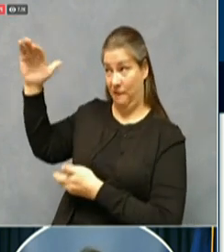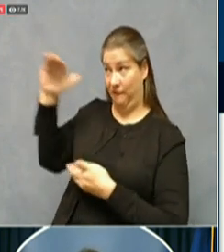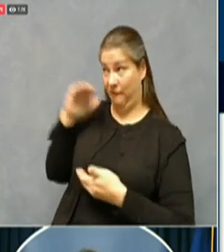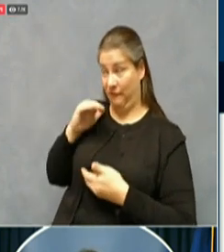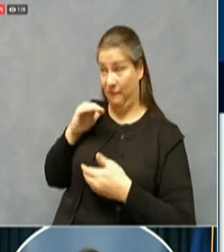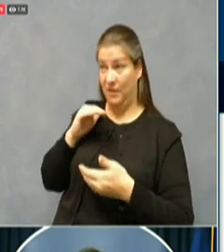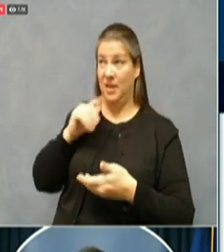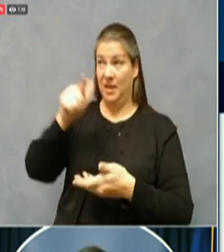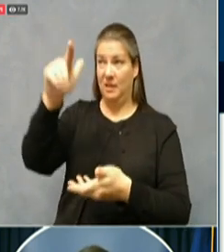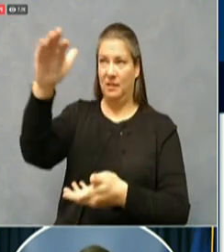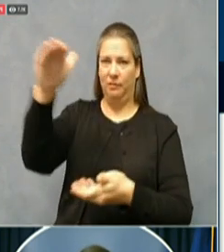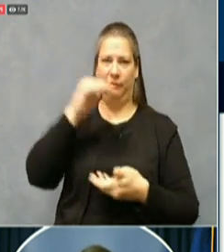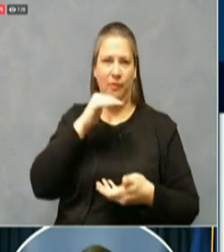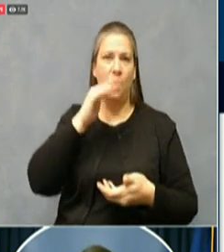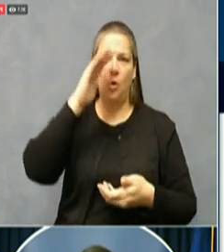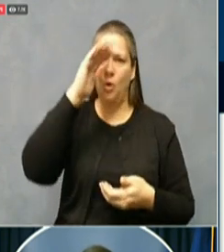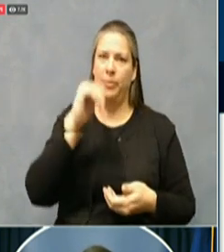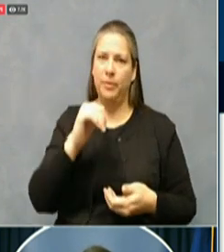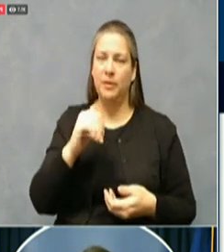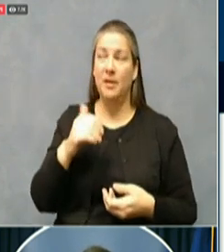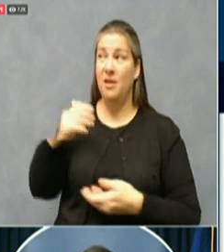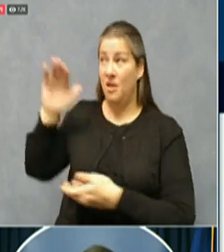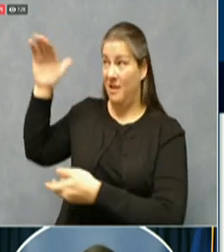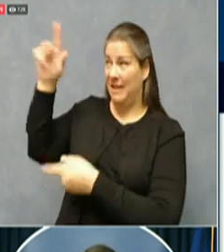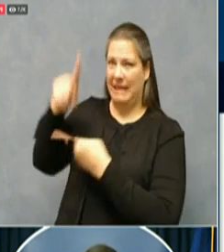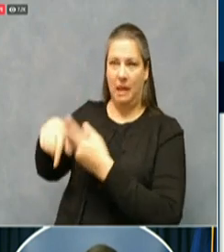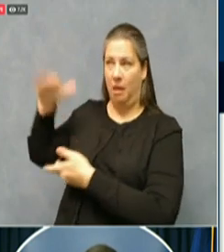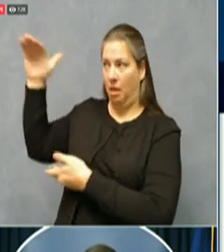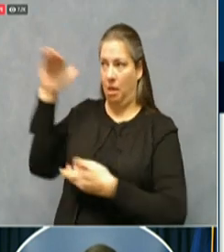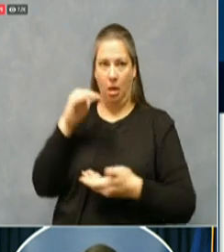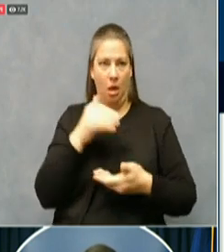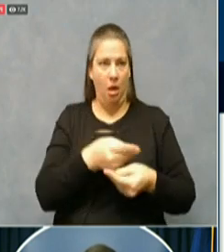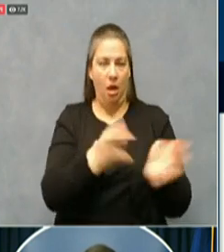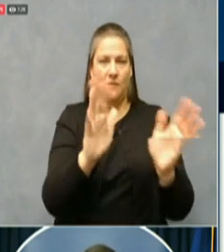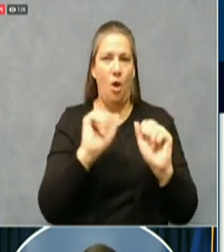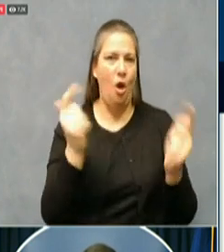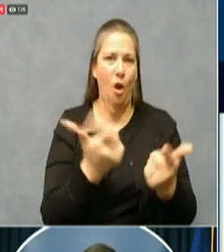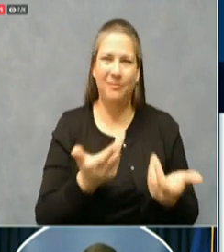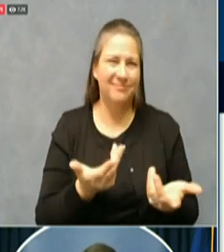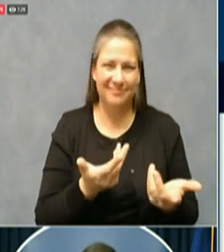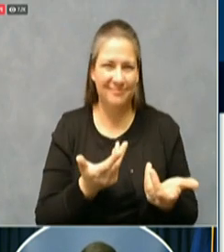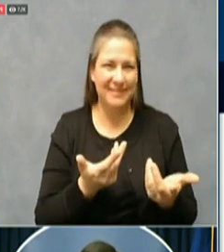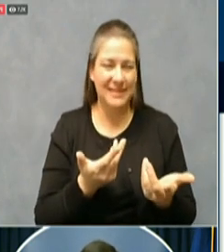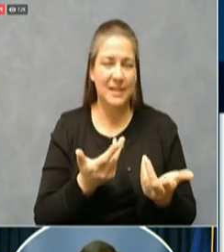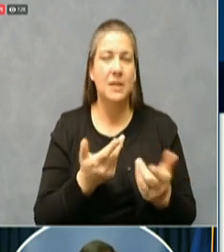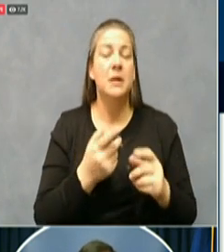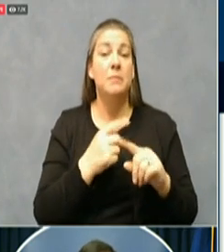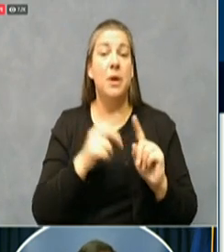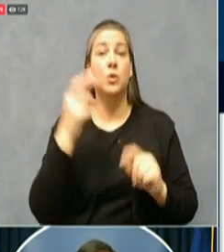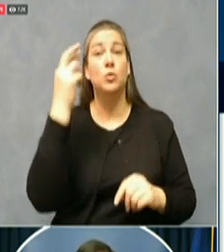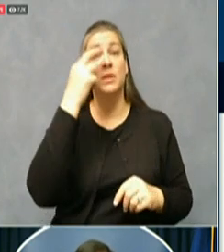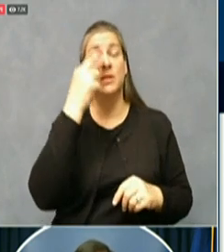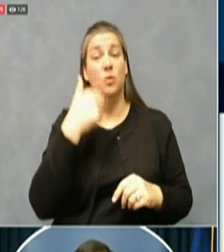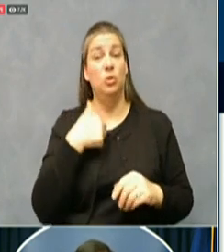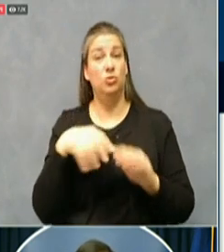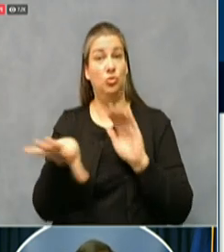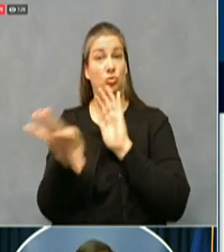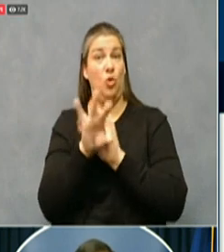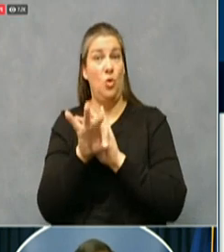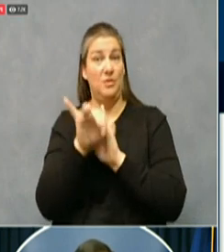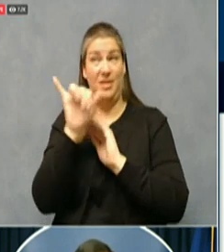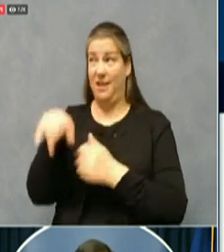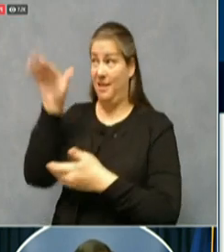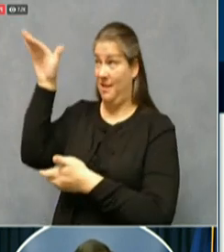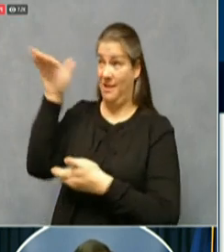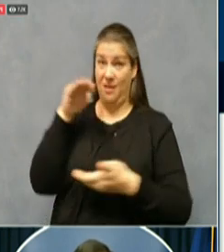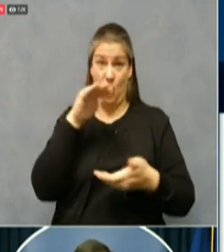So the initial allocation sites were chosen because they were large enough to handle the minimum pallet